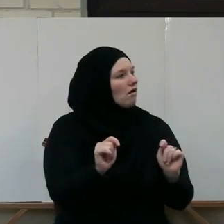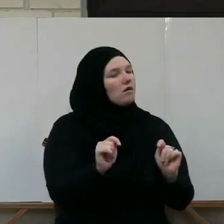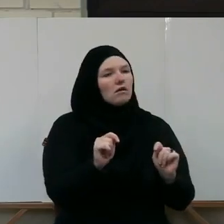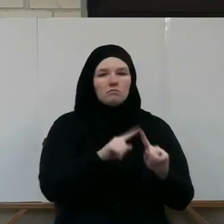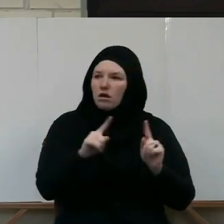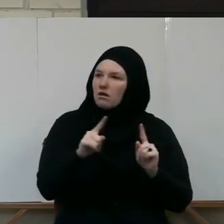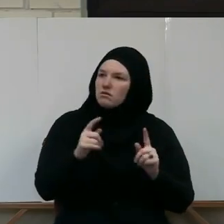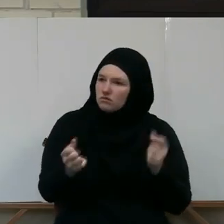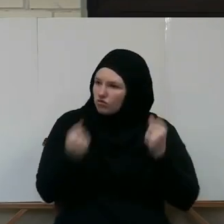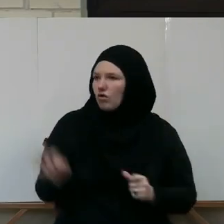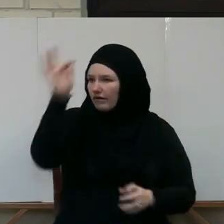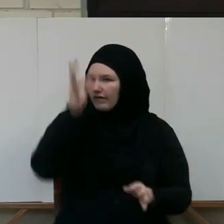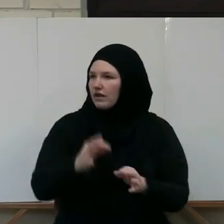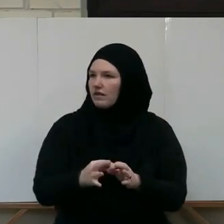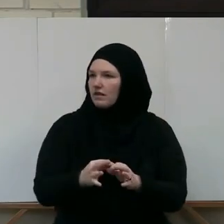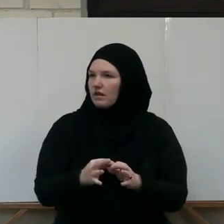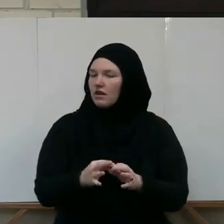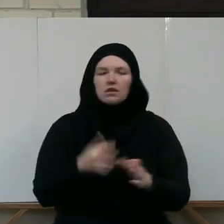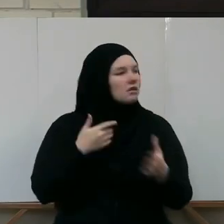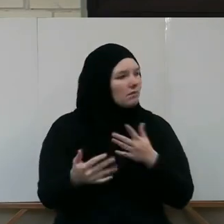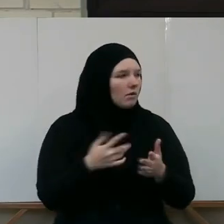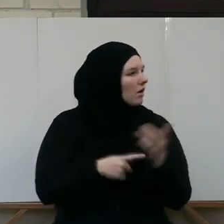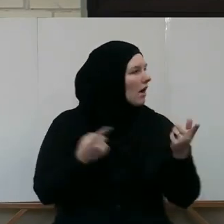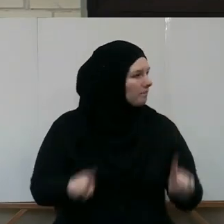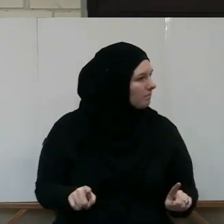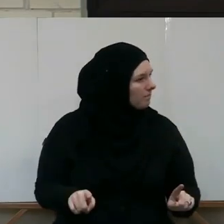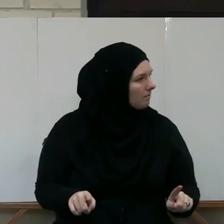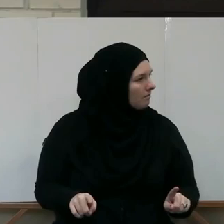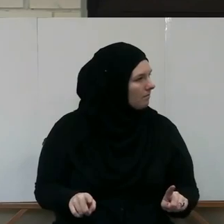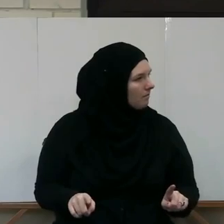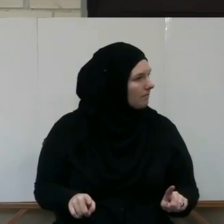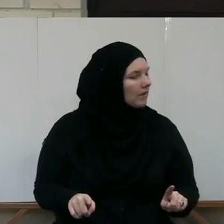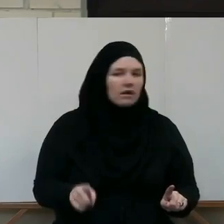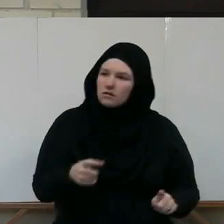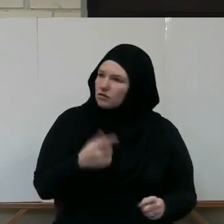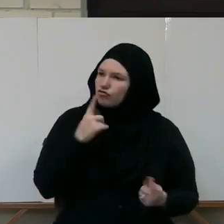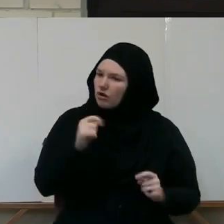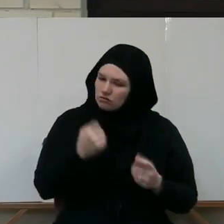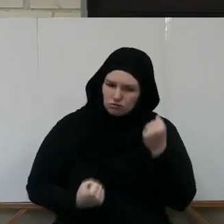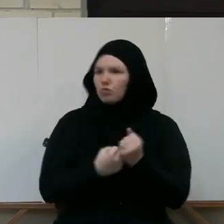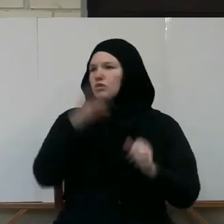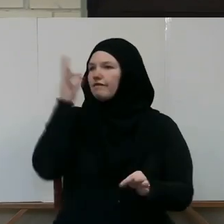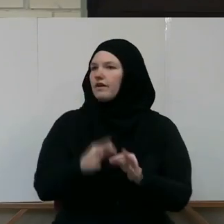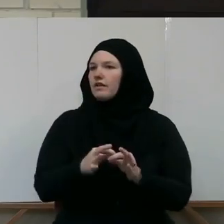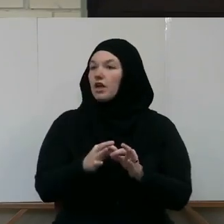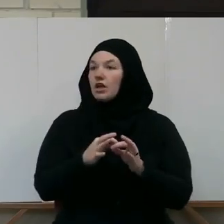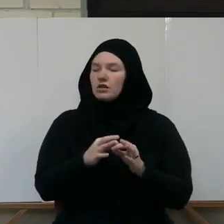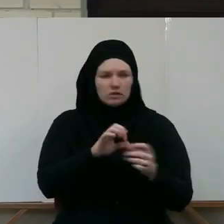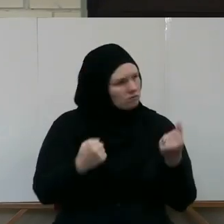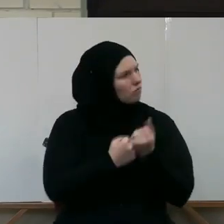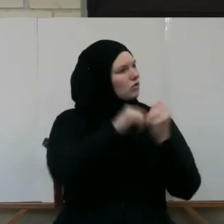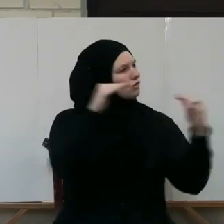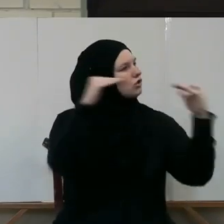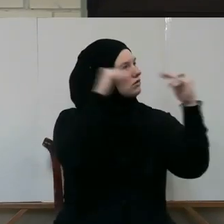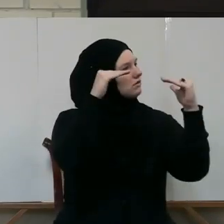says, stand up for your faith no matter what. As much as you stand for justice, you stand for your interest.